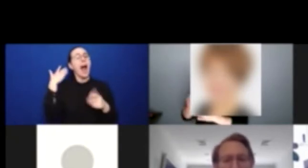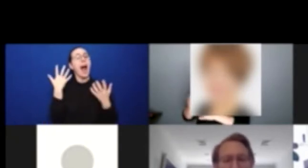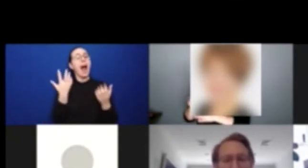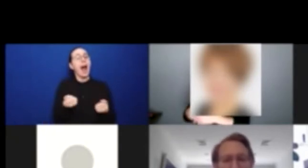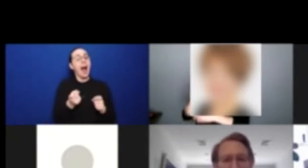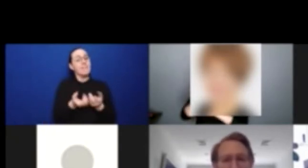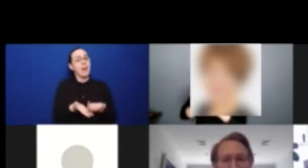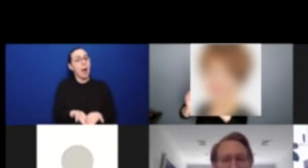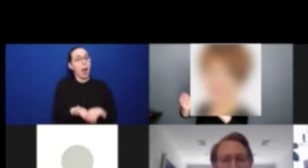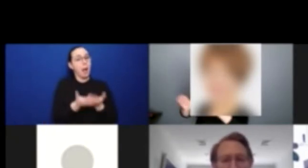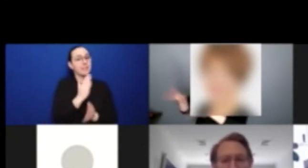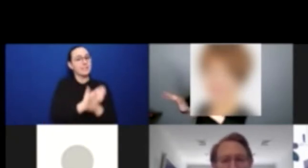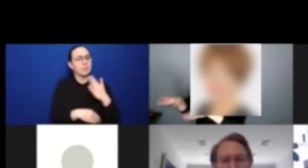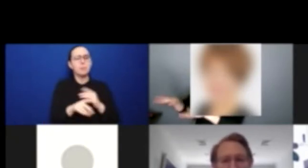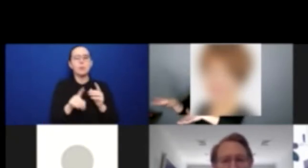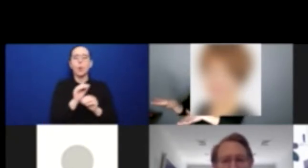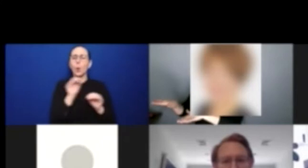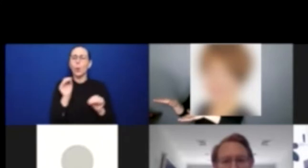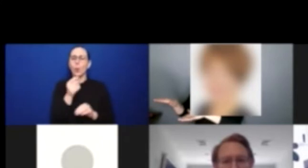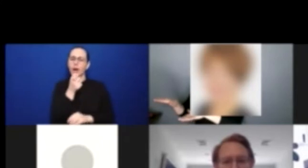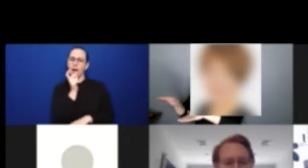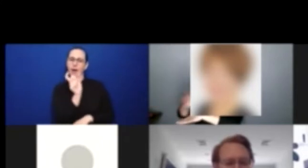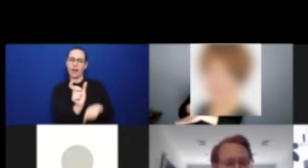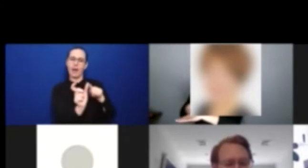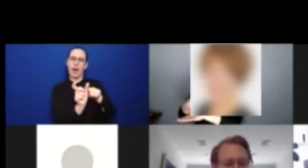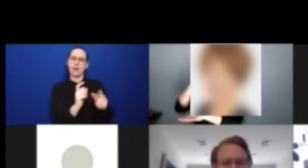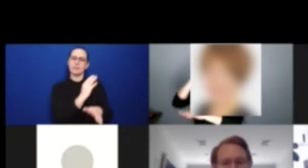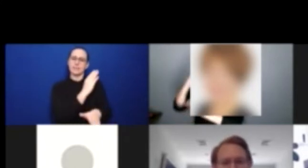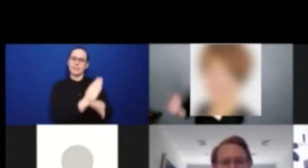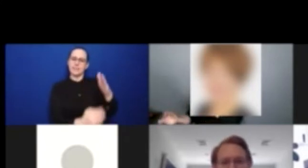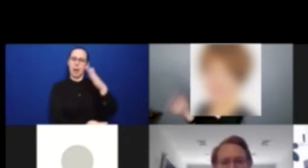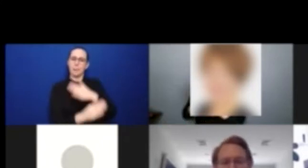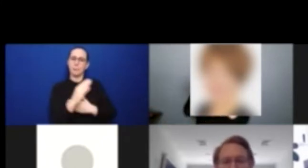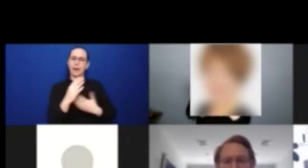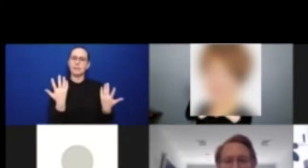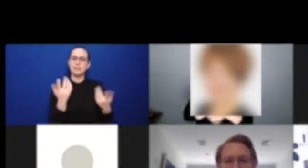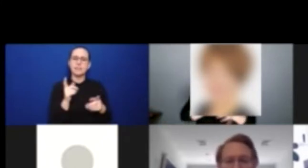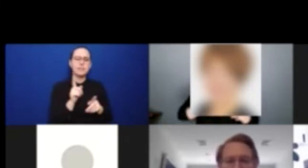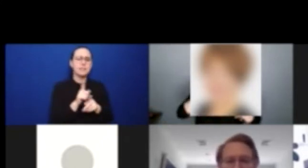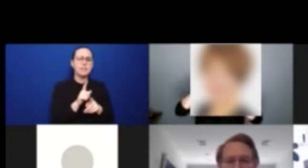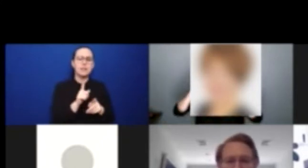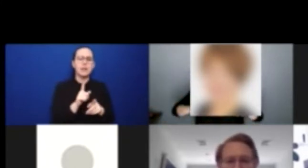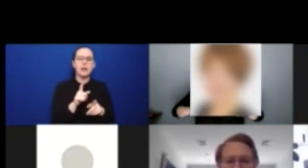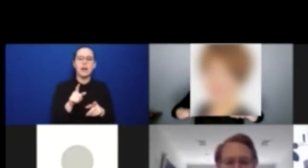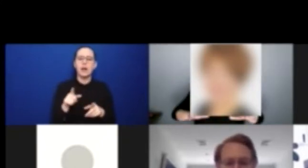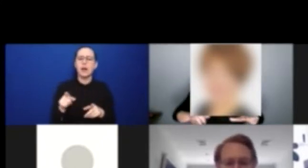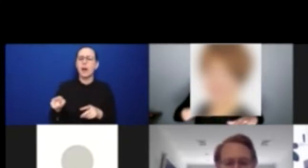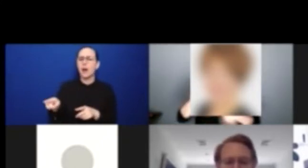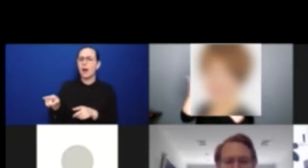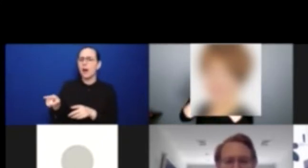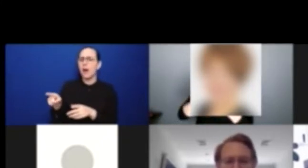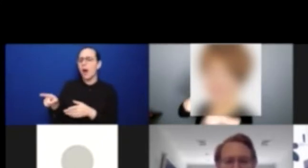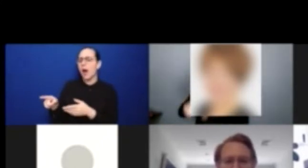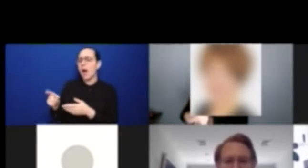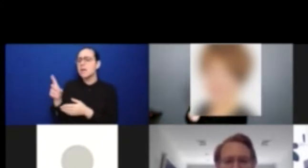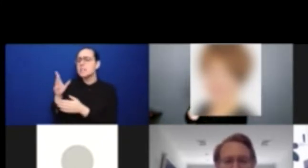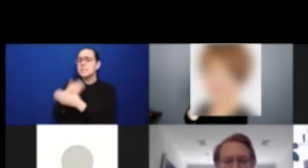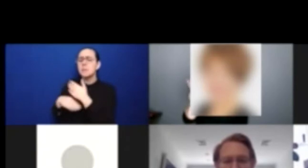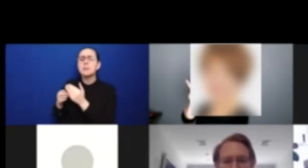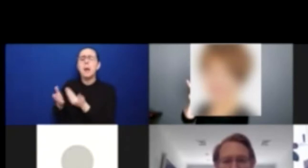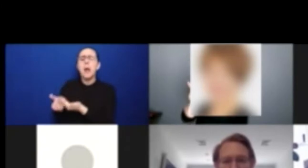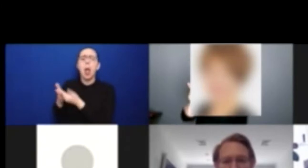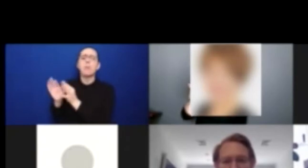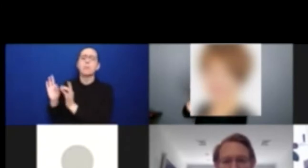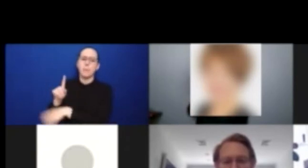So it was a real mind shift. And I remember those days in 2002 and 2003.